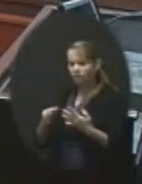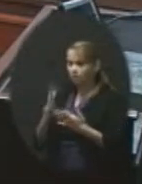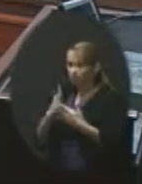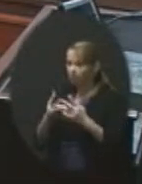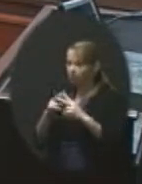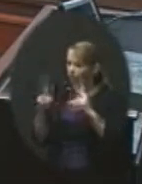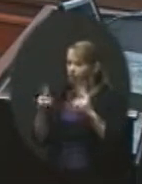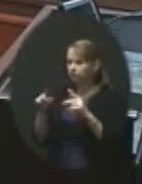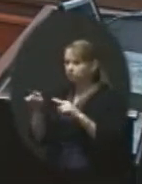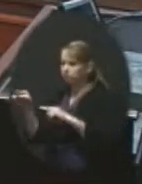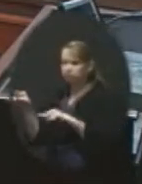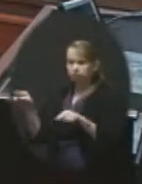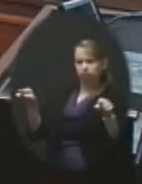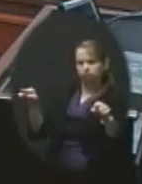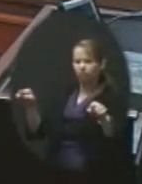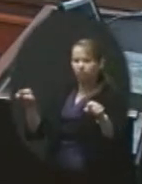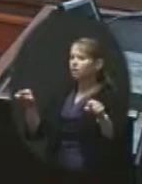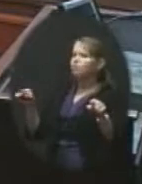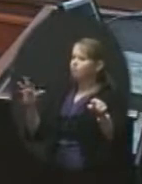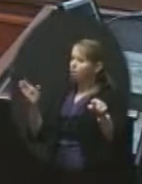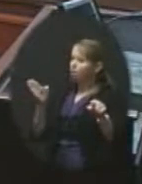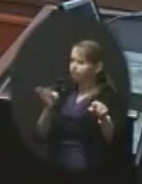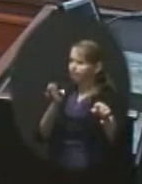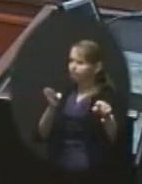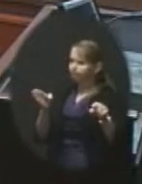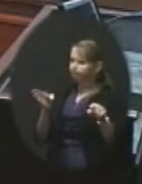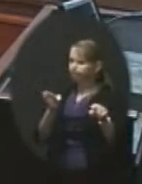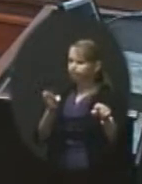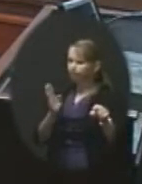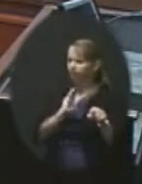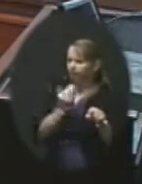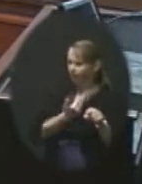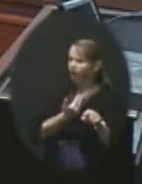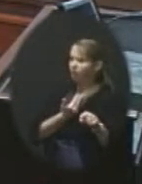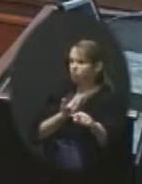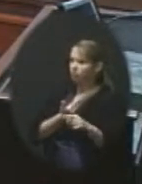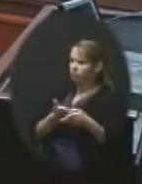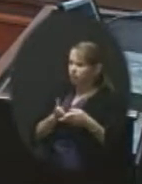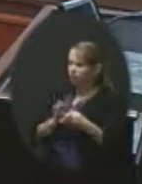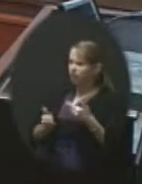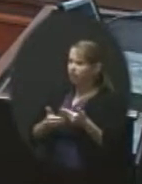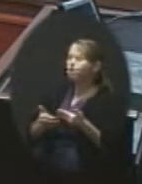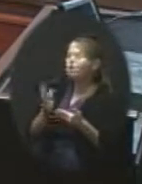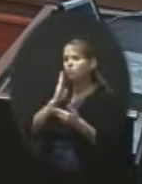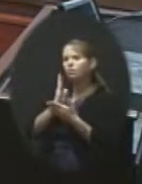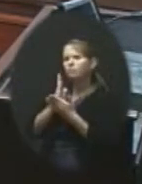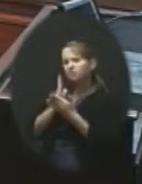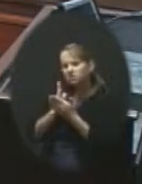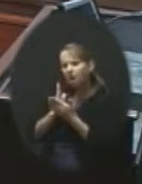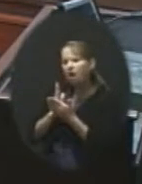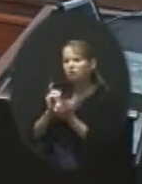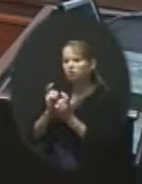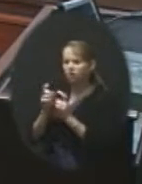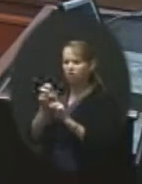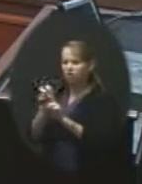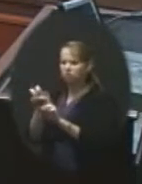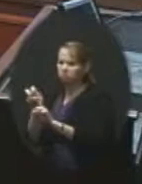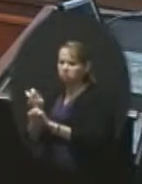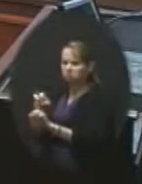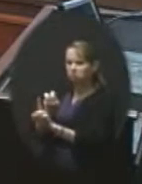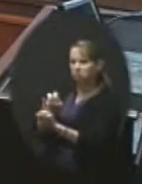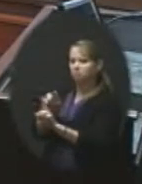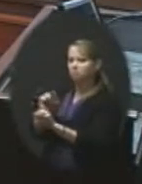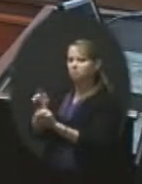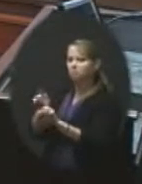us that opportunity to say, okay, let's continue to operate in the manner of which we are. There's going to be some changes from that standpoint. But I want to make sure that we're giving our